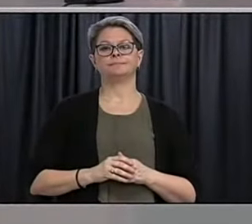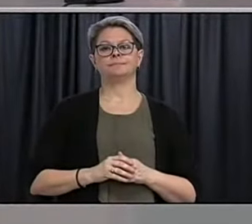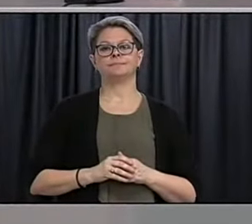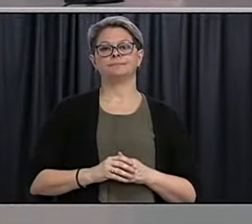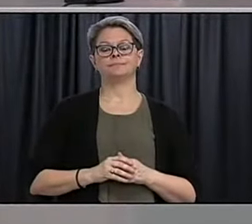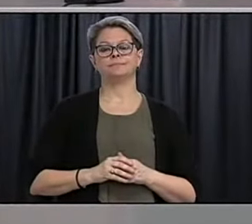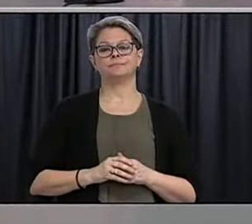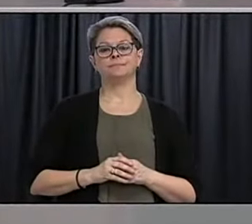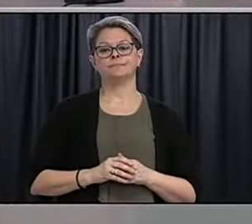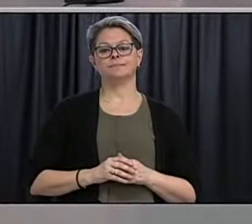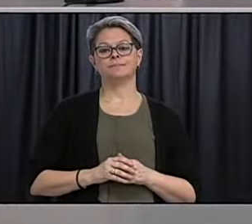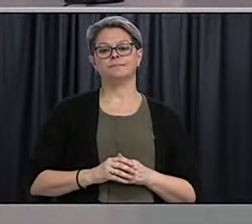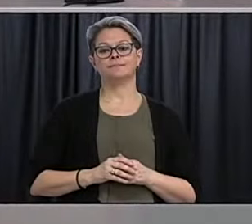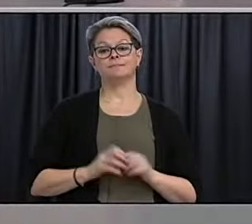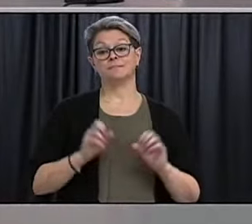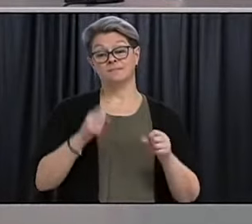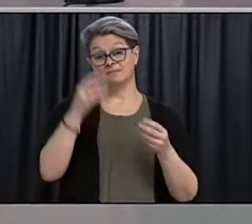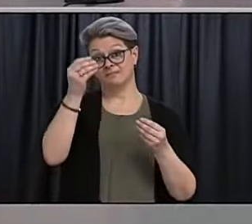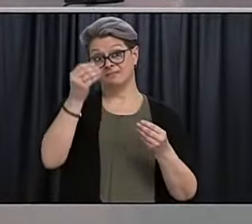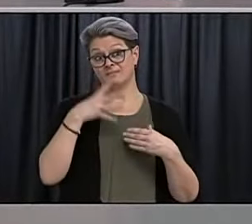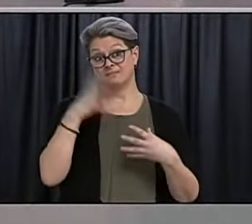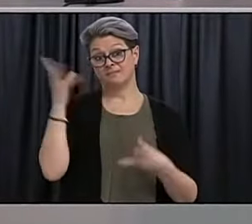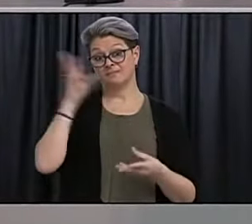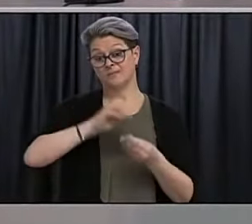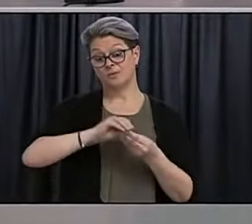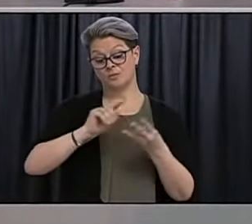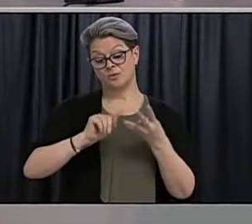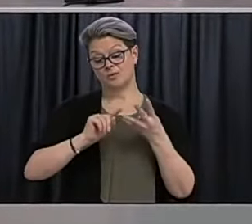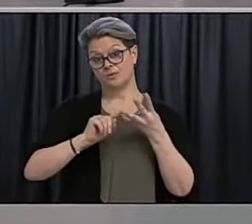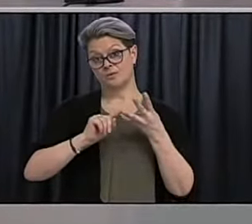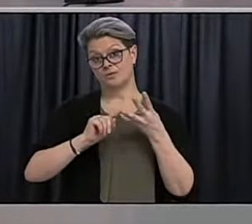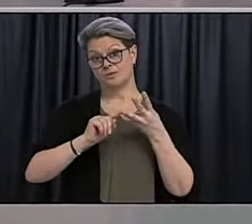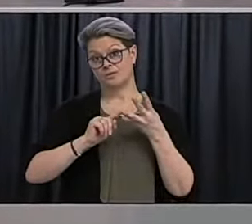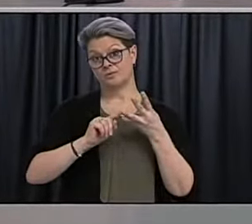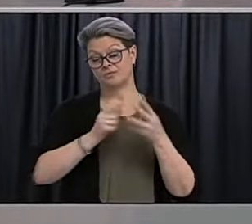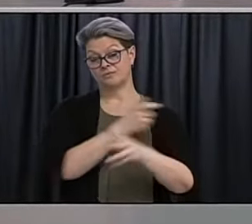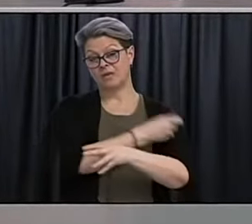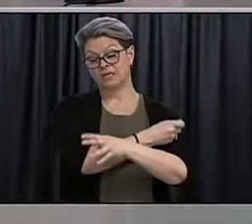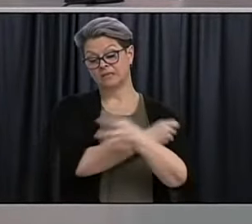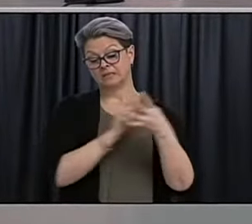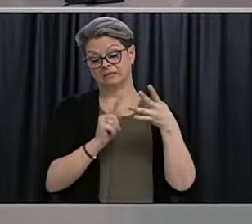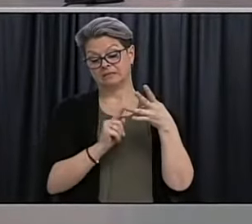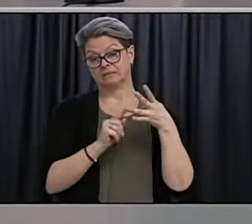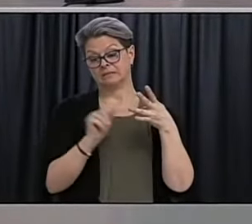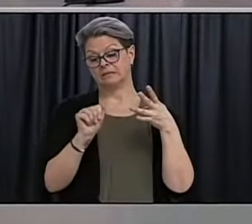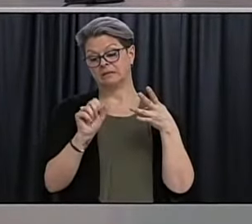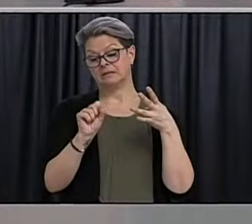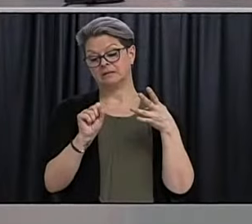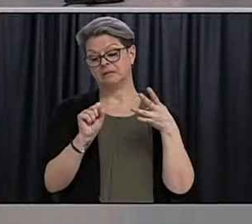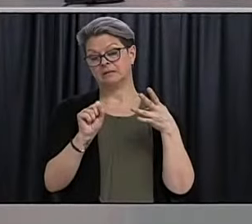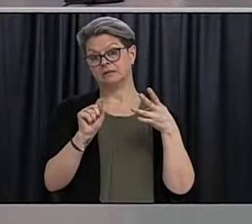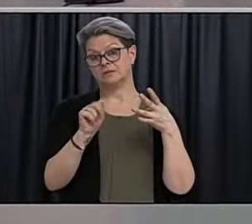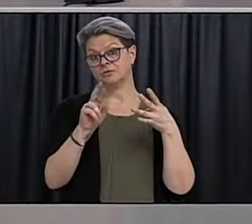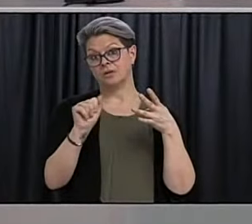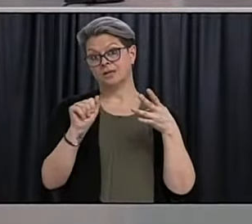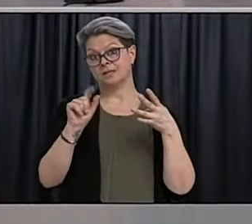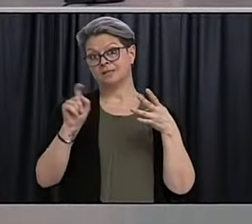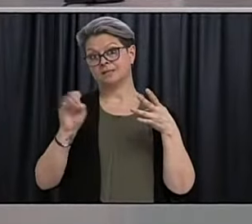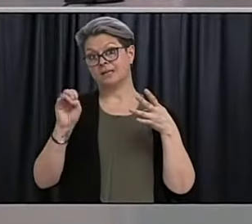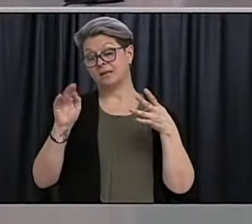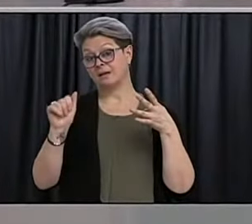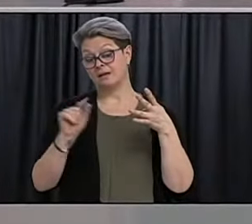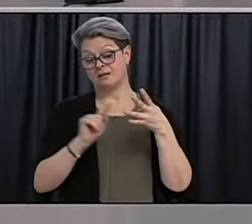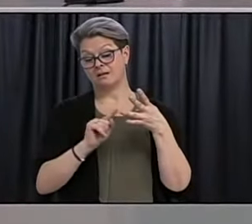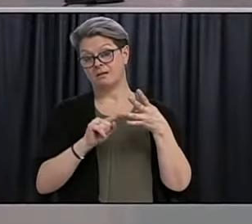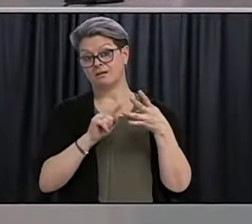tell me the number, total number of AstraZeneca vaccine doses you have when it